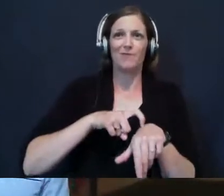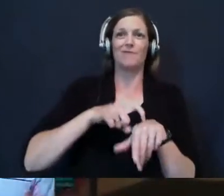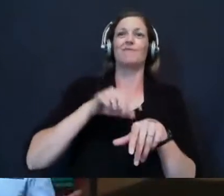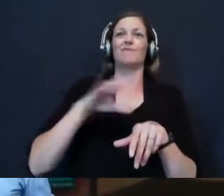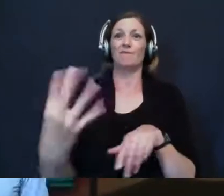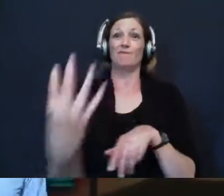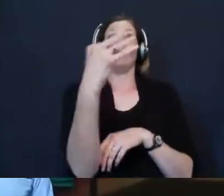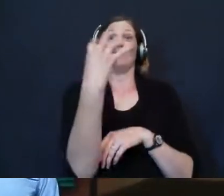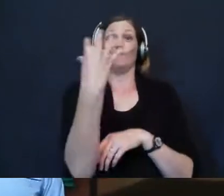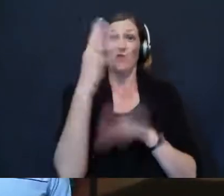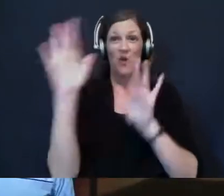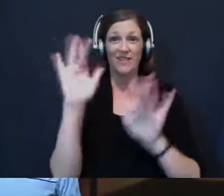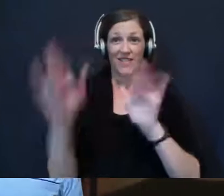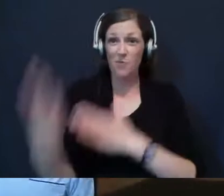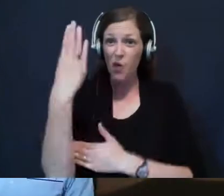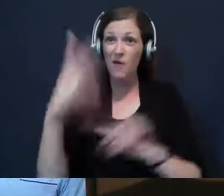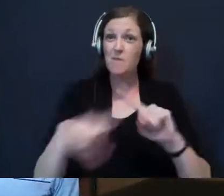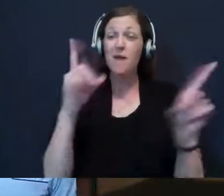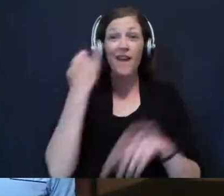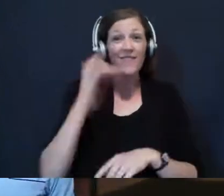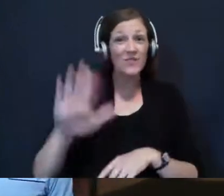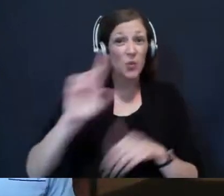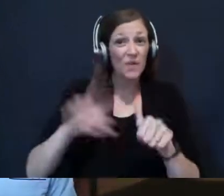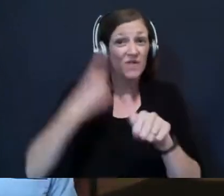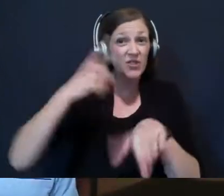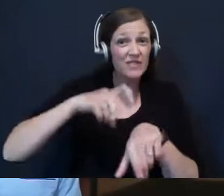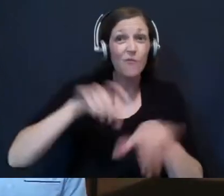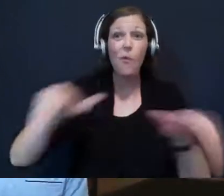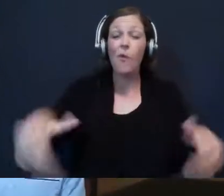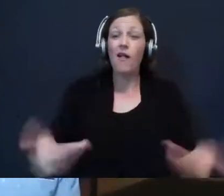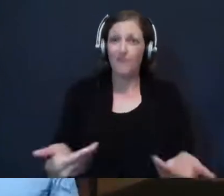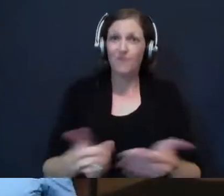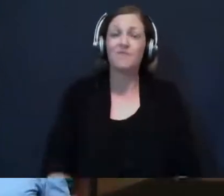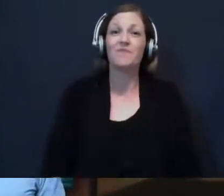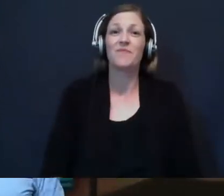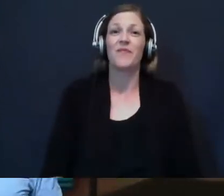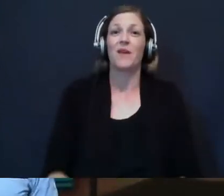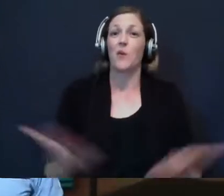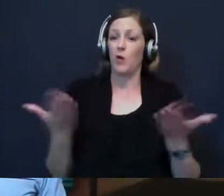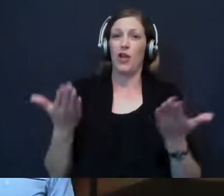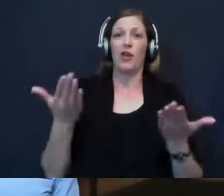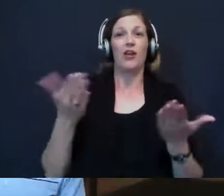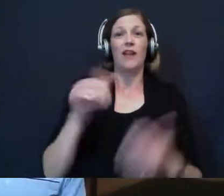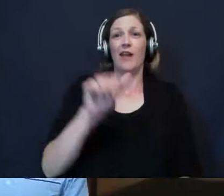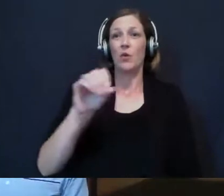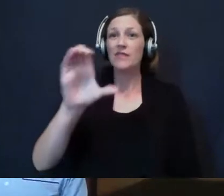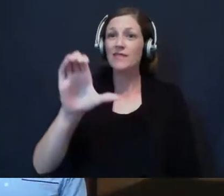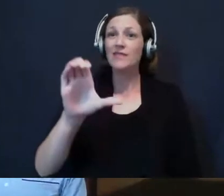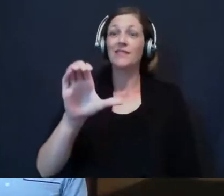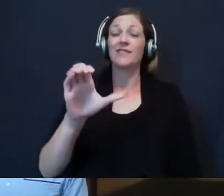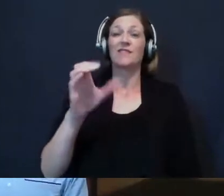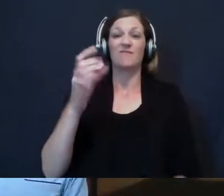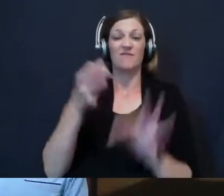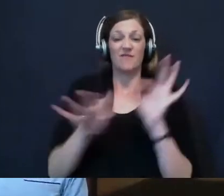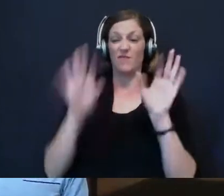morning. But if this is your first time, welcome. We're glad that you're joining us here today. We're here at Austin Oaks Church. We are simply about Jesus.